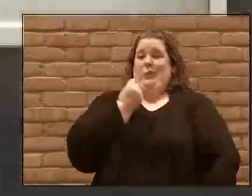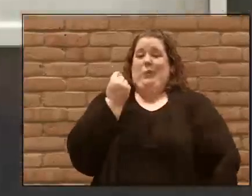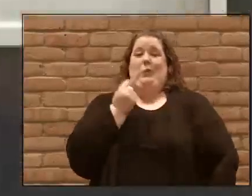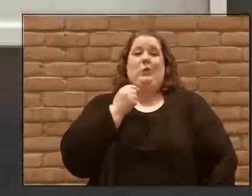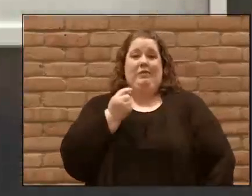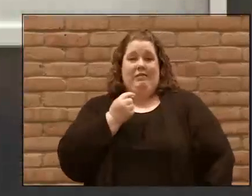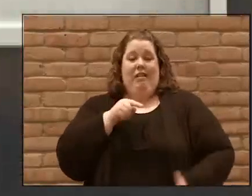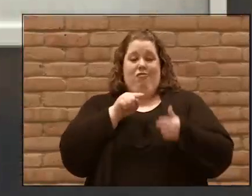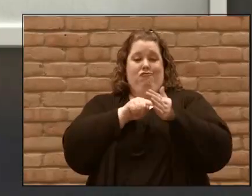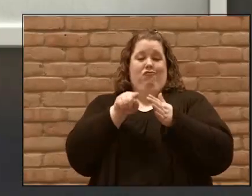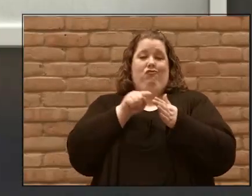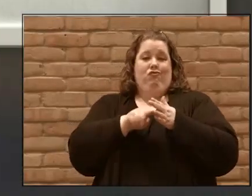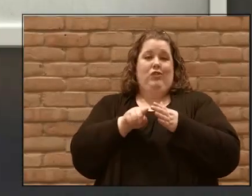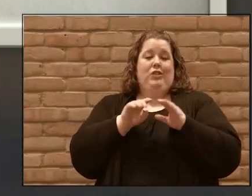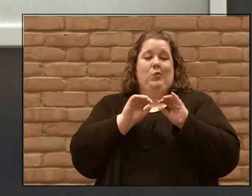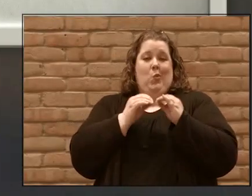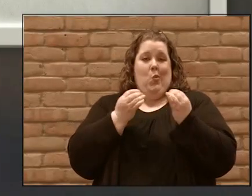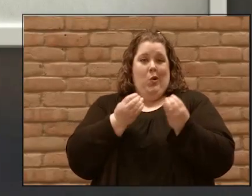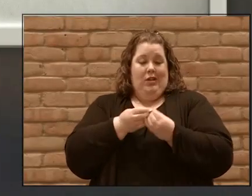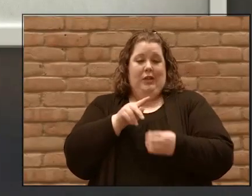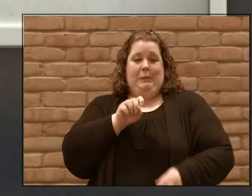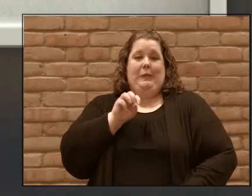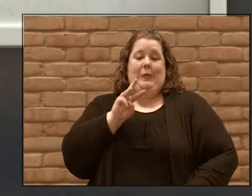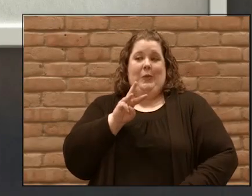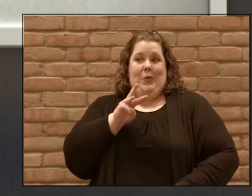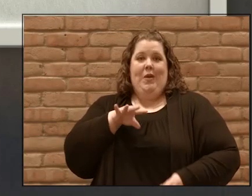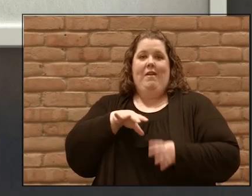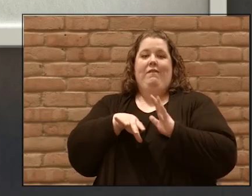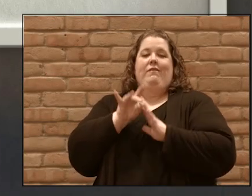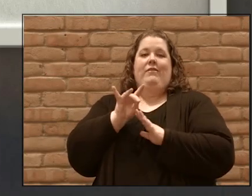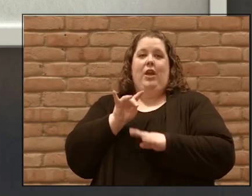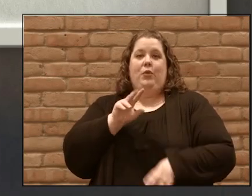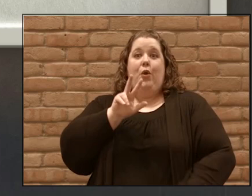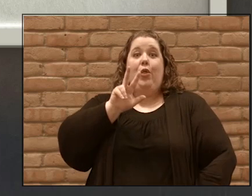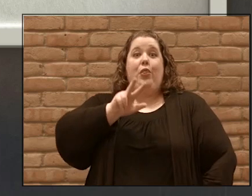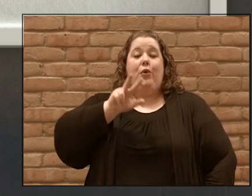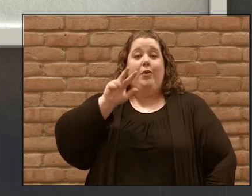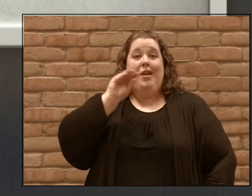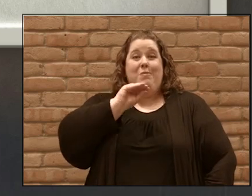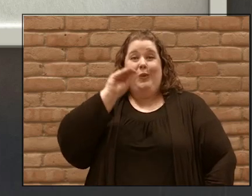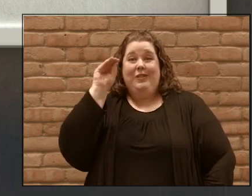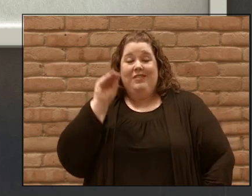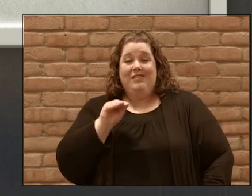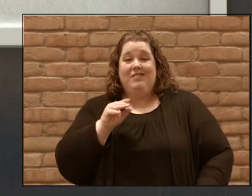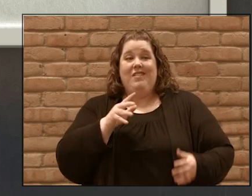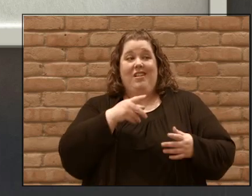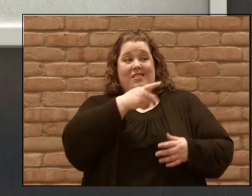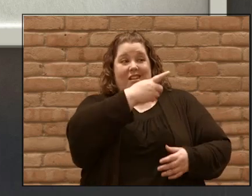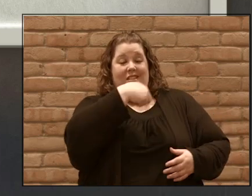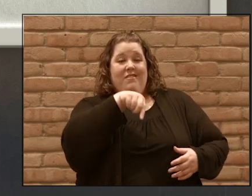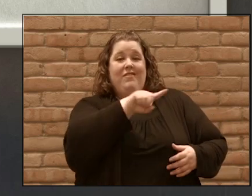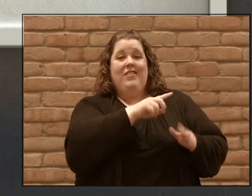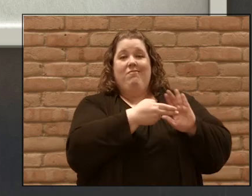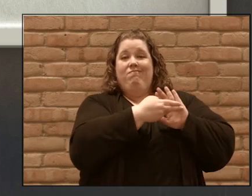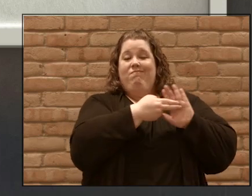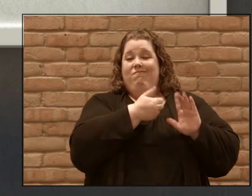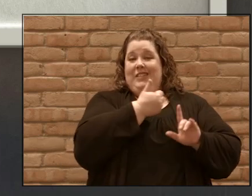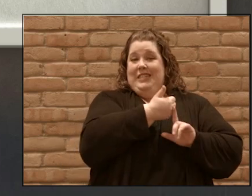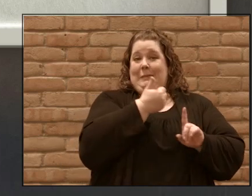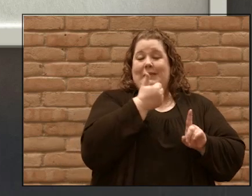study on this, and they found that today 33% of Americans identify themselves